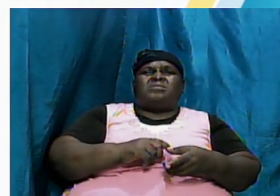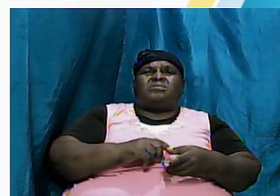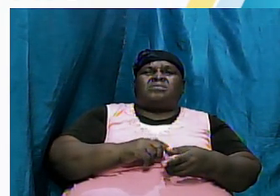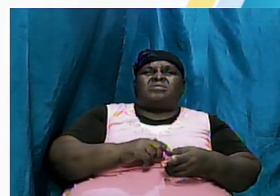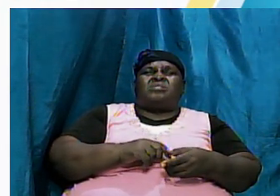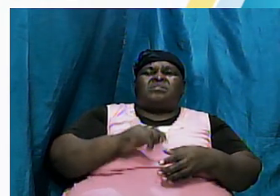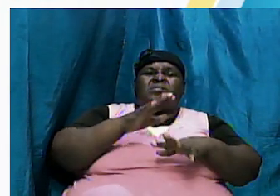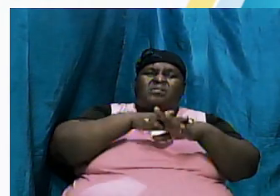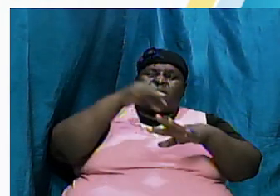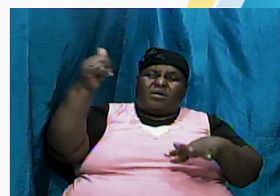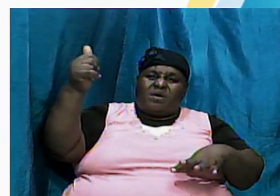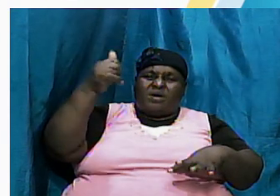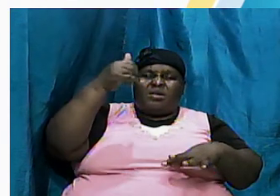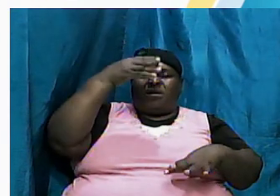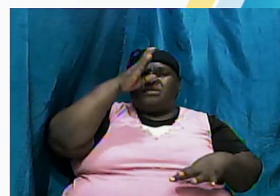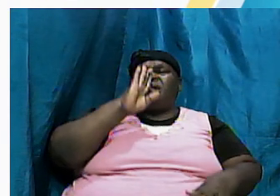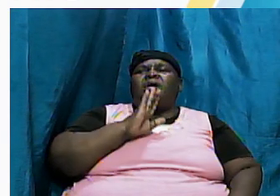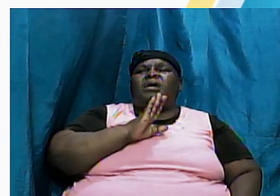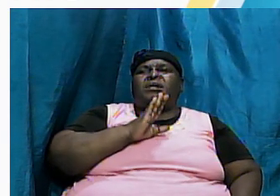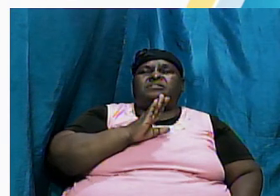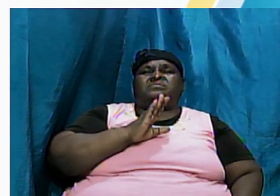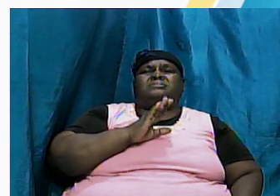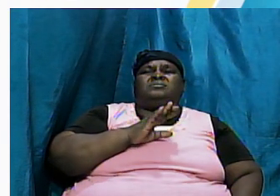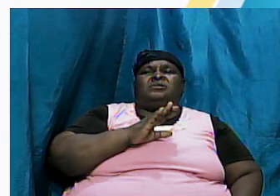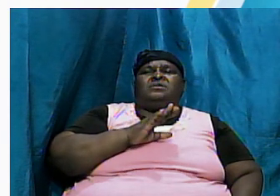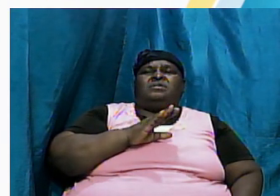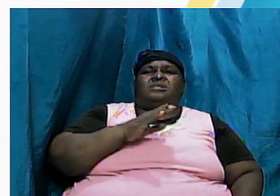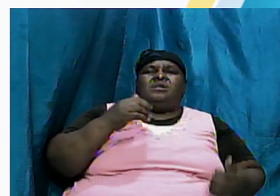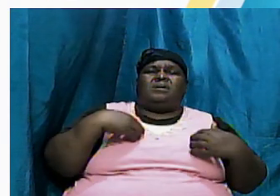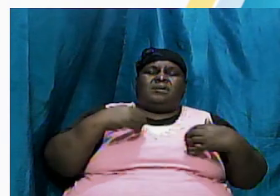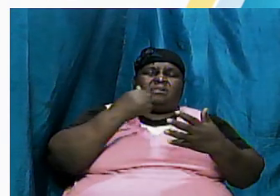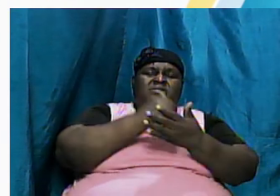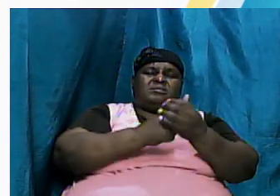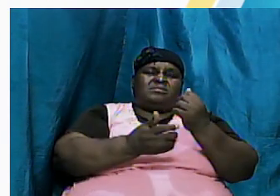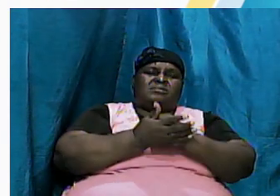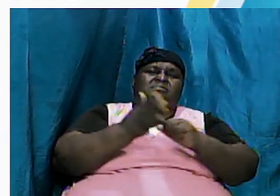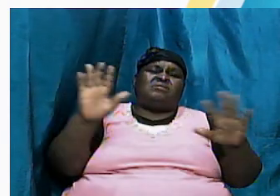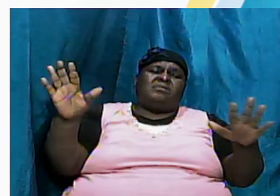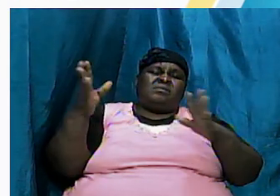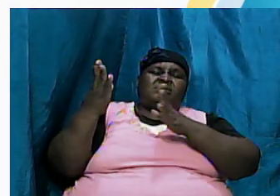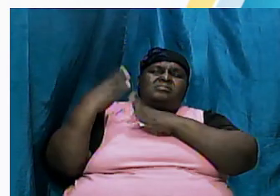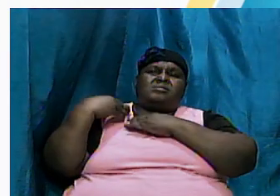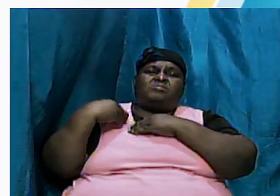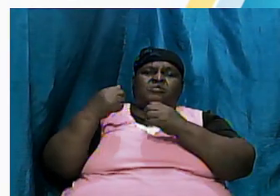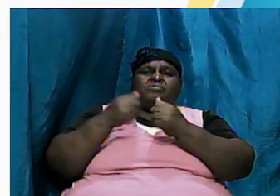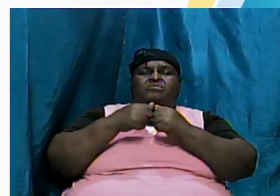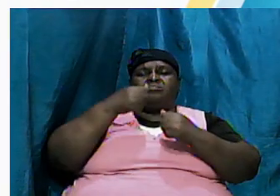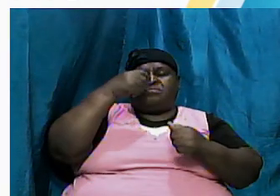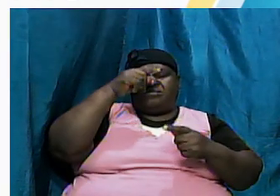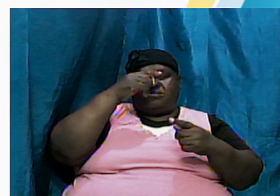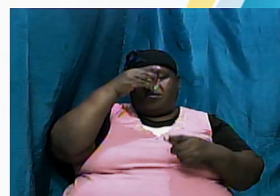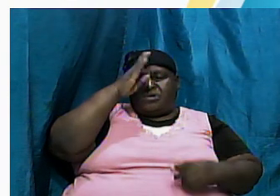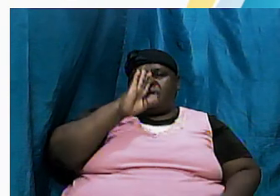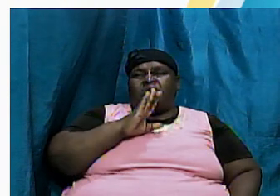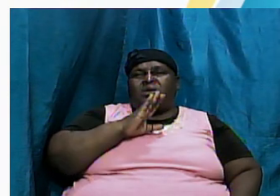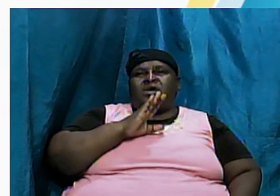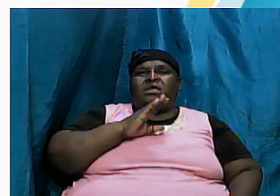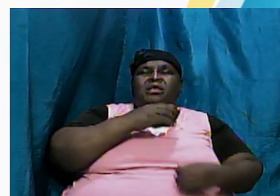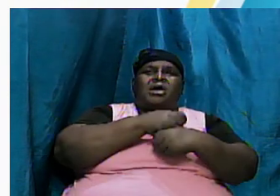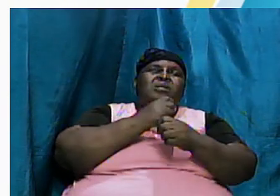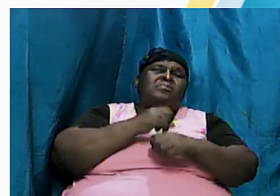calling on God he was the one that had his sacrifice accepted and it caused jealousy